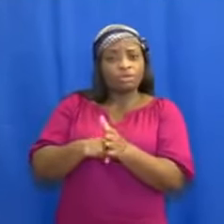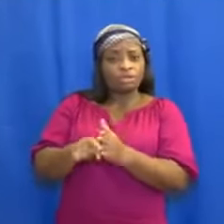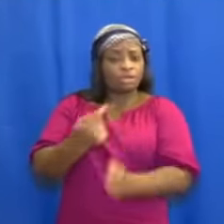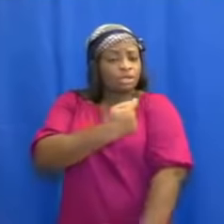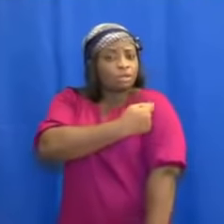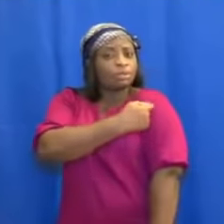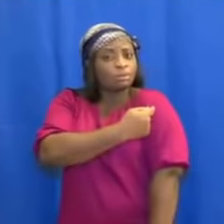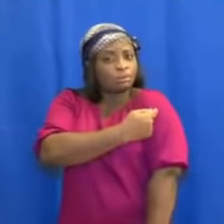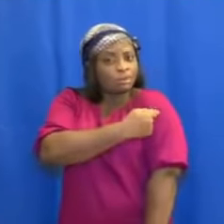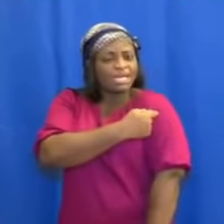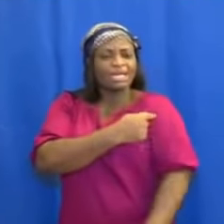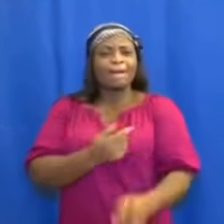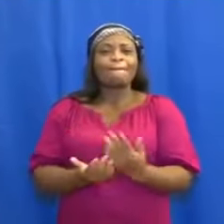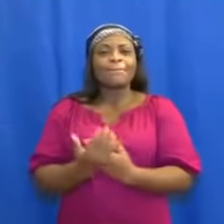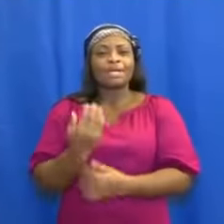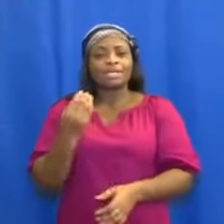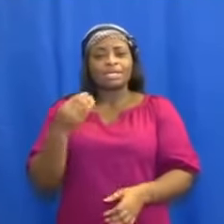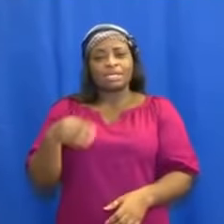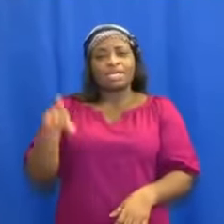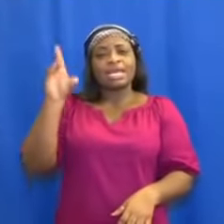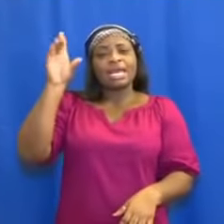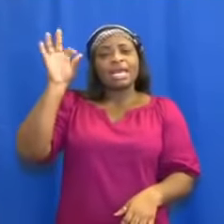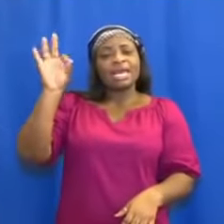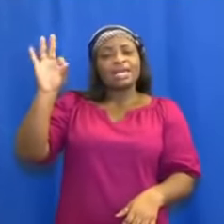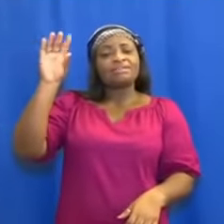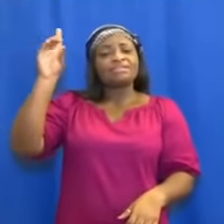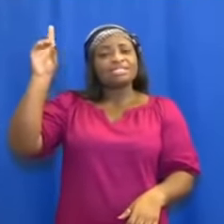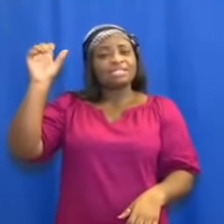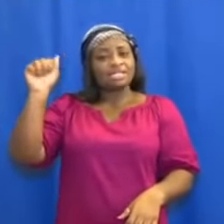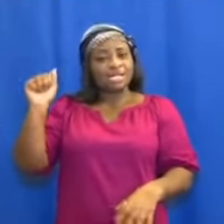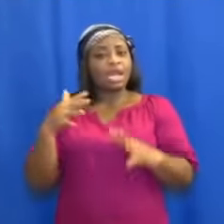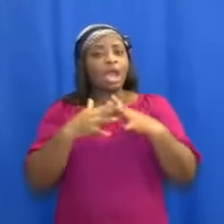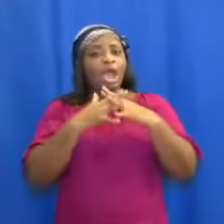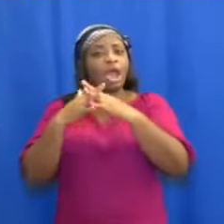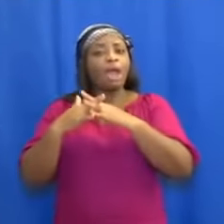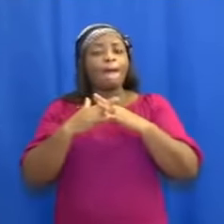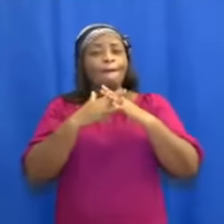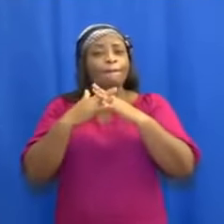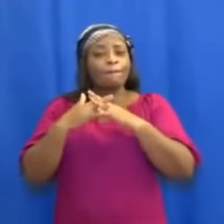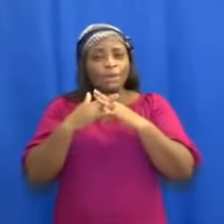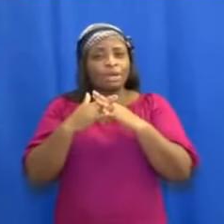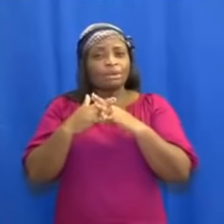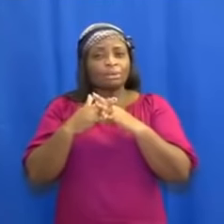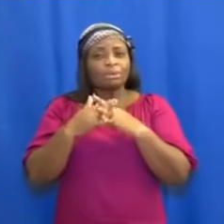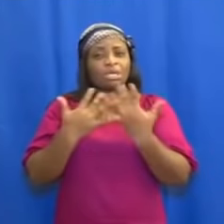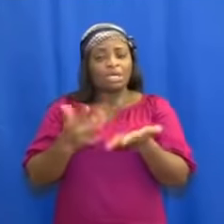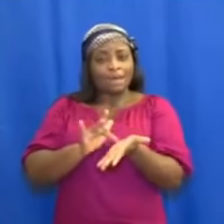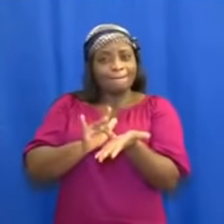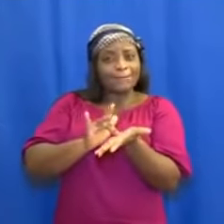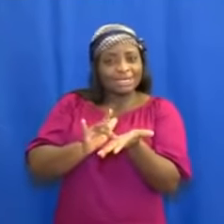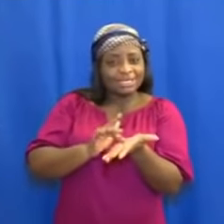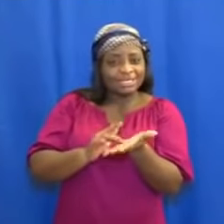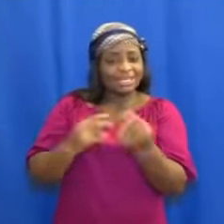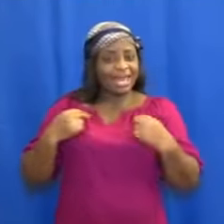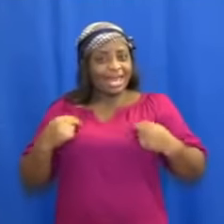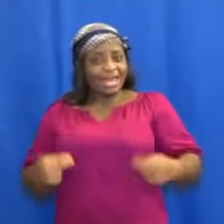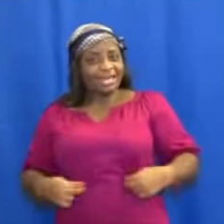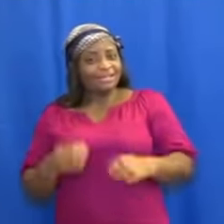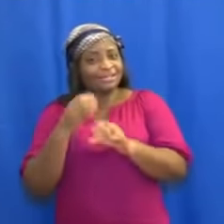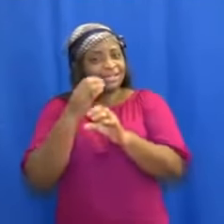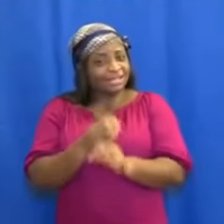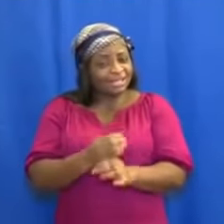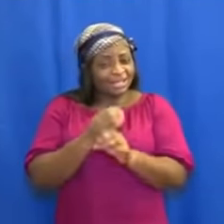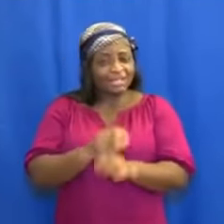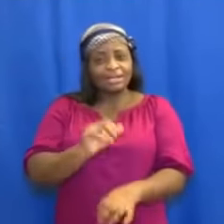Food and Drugs Administration of the United States of America and the Medicines and the Medicines Products Regularity Agency of the